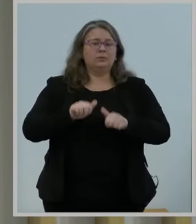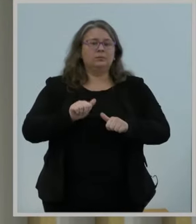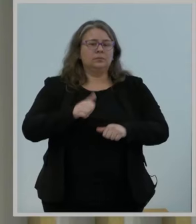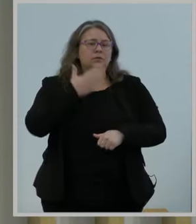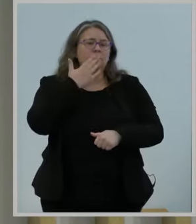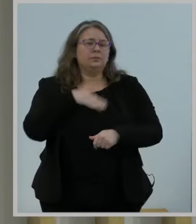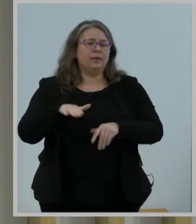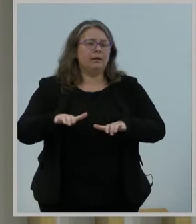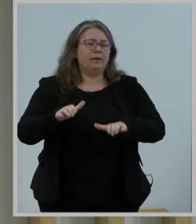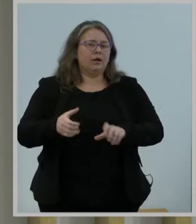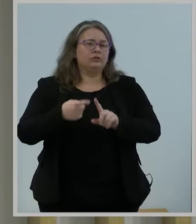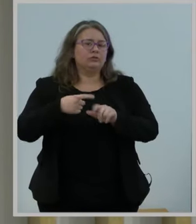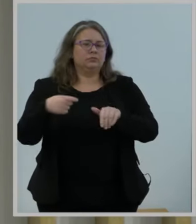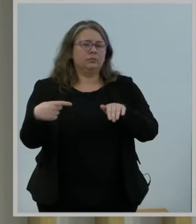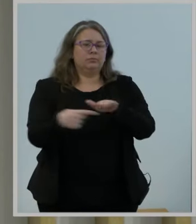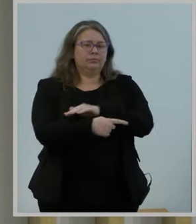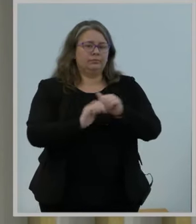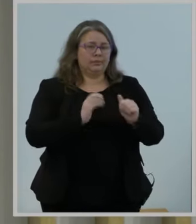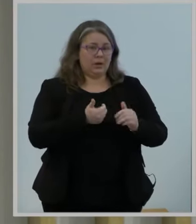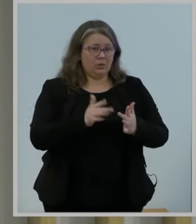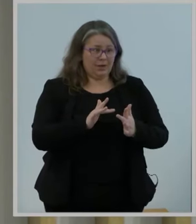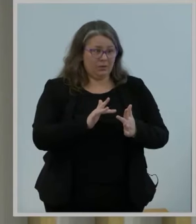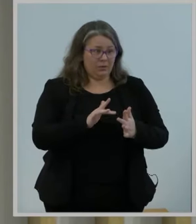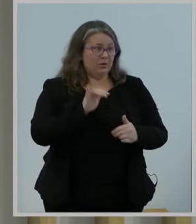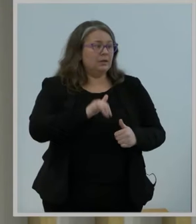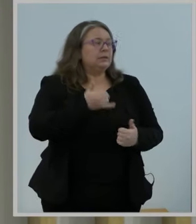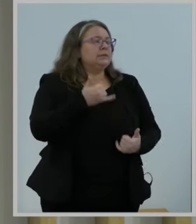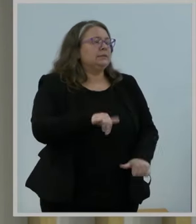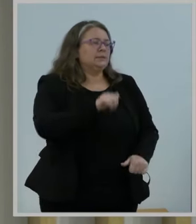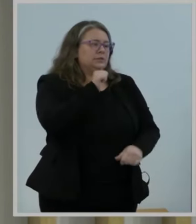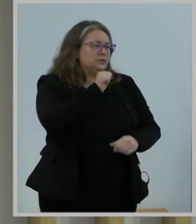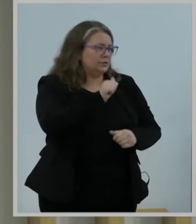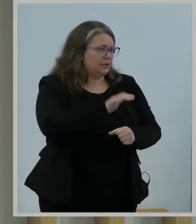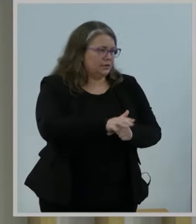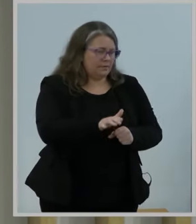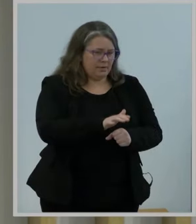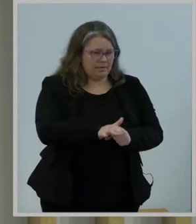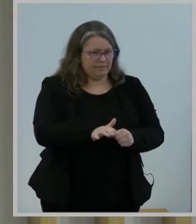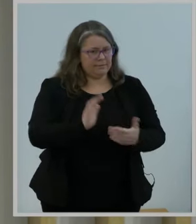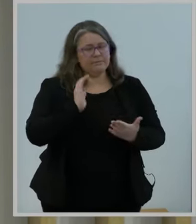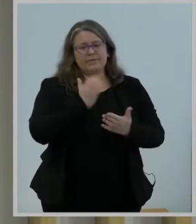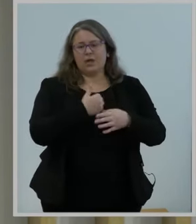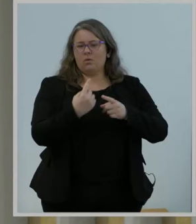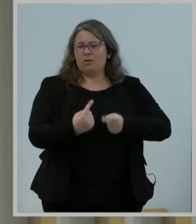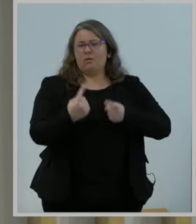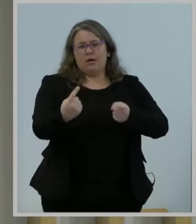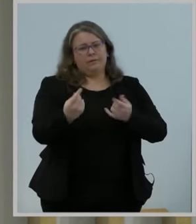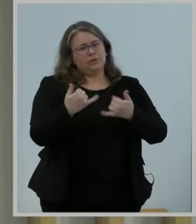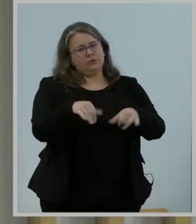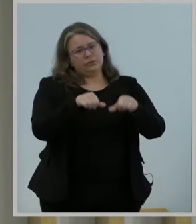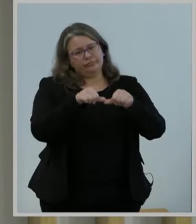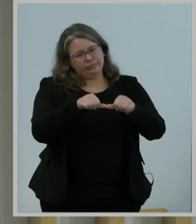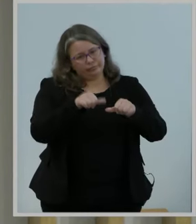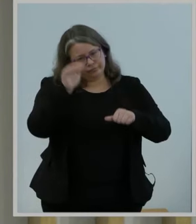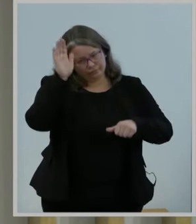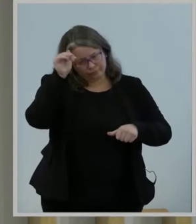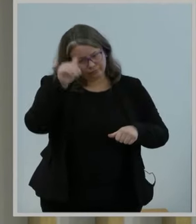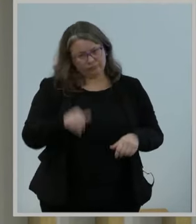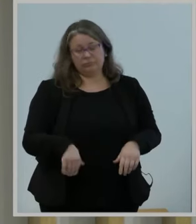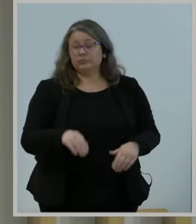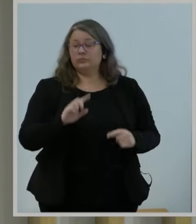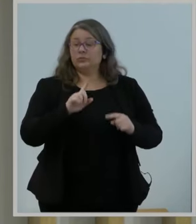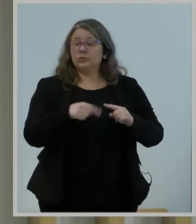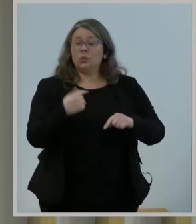not enough to keep our adversaries at bay. When we stripped state-affiliated companies from China of their authority to